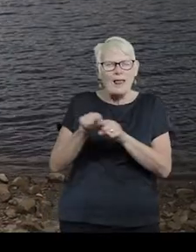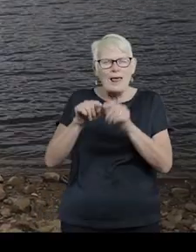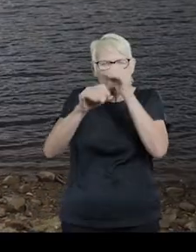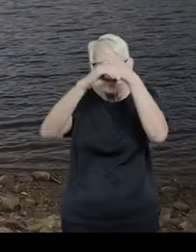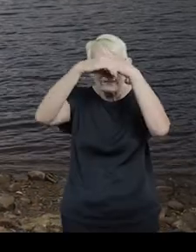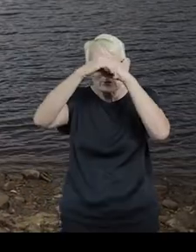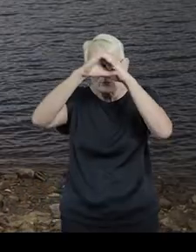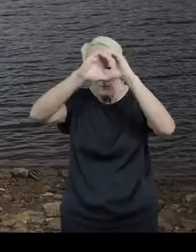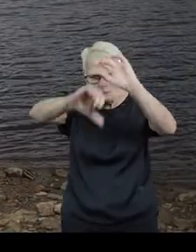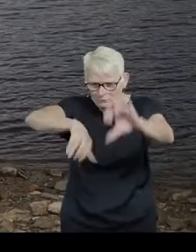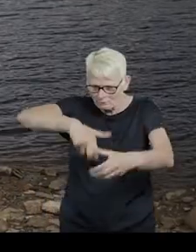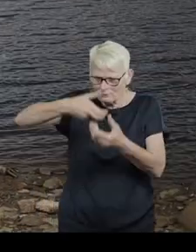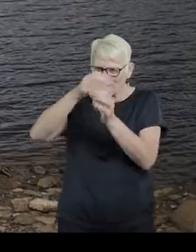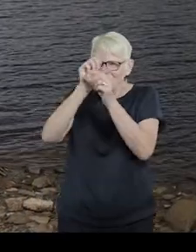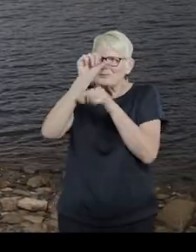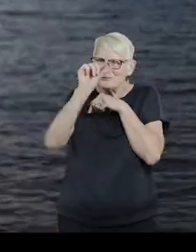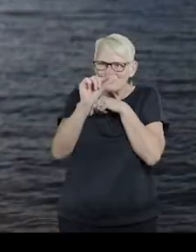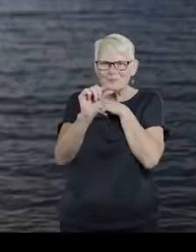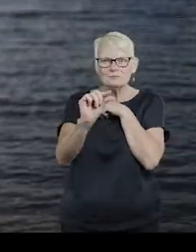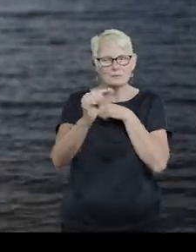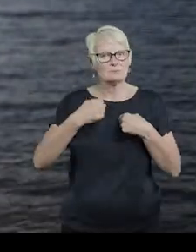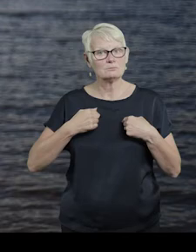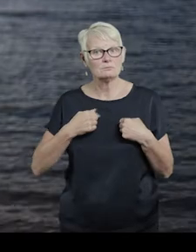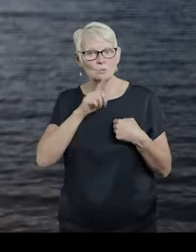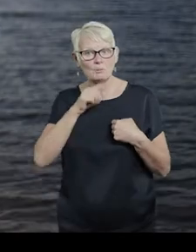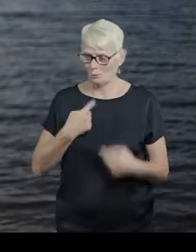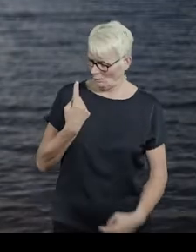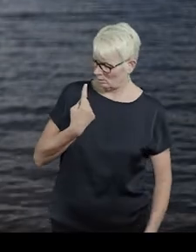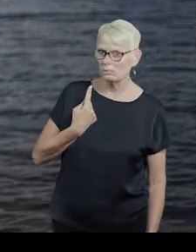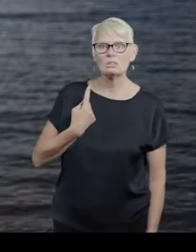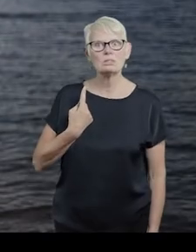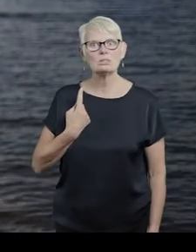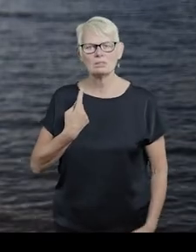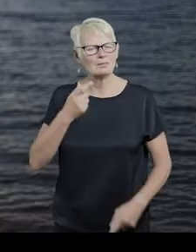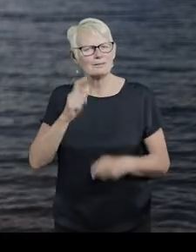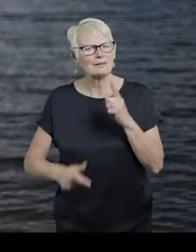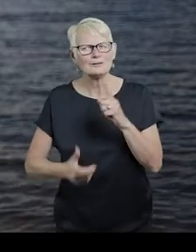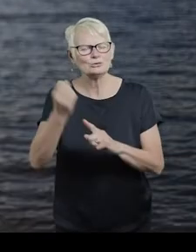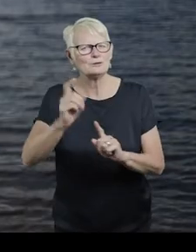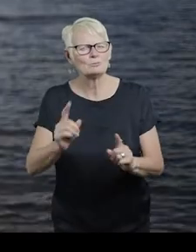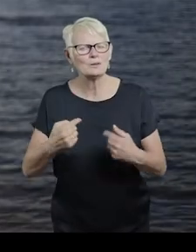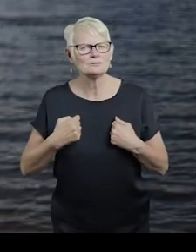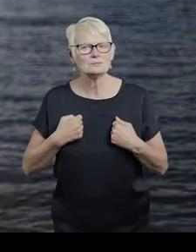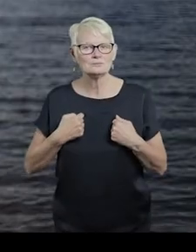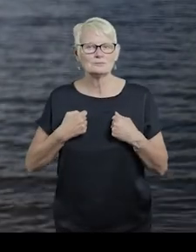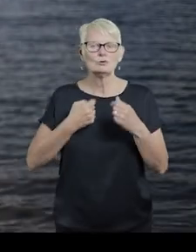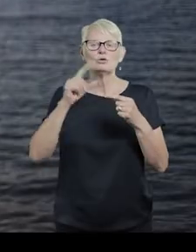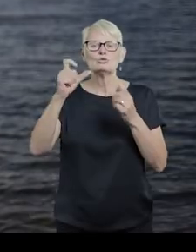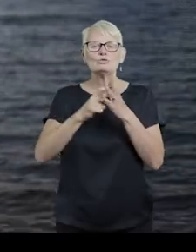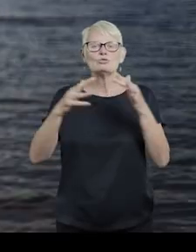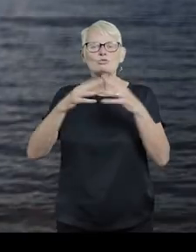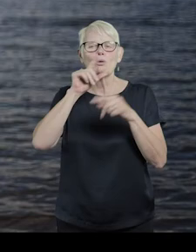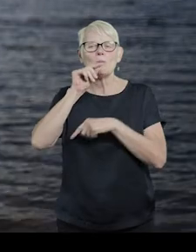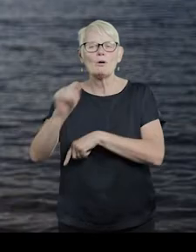End of a telescope small. What can one voice do? A crow lands